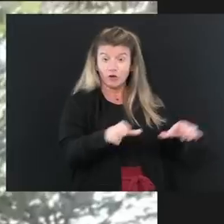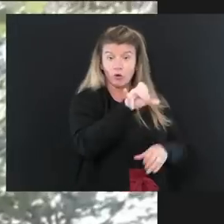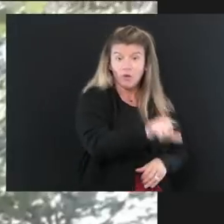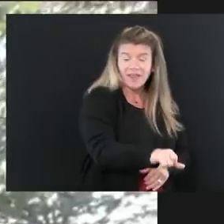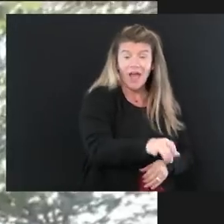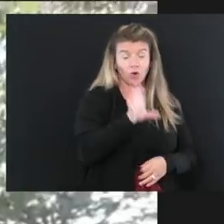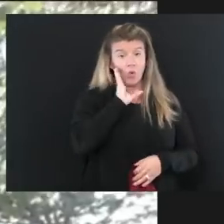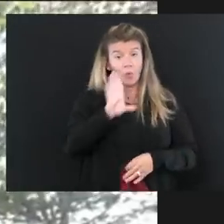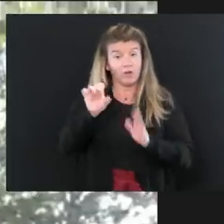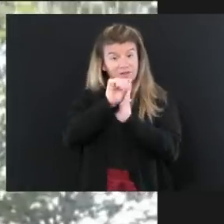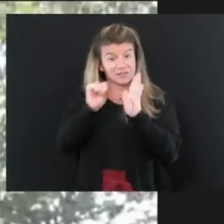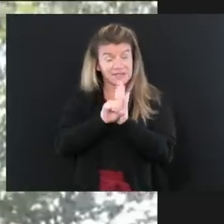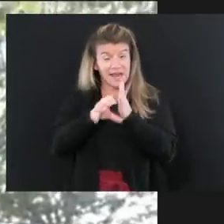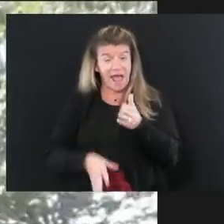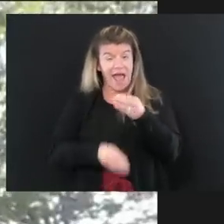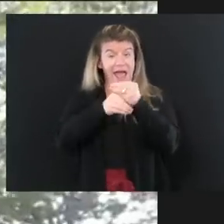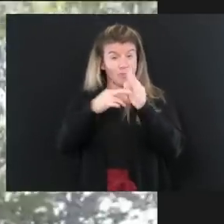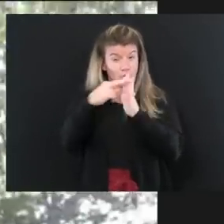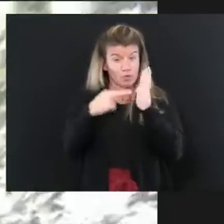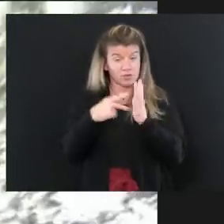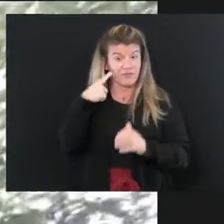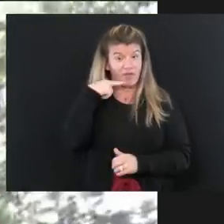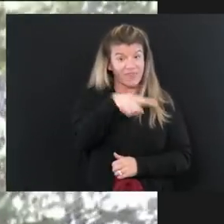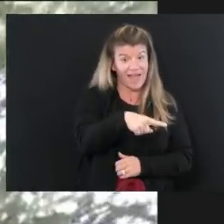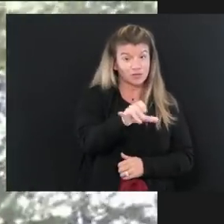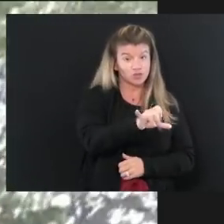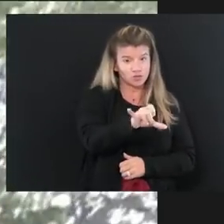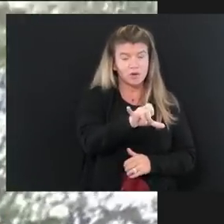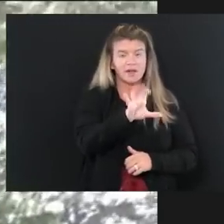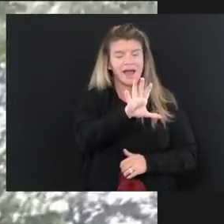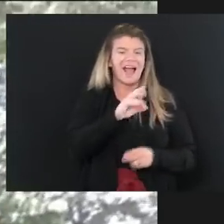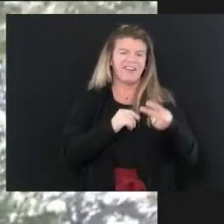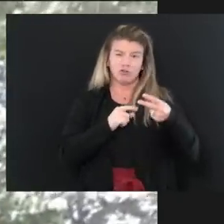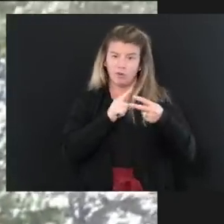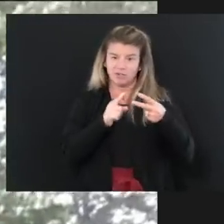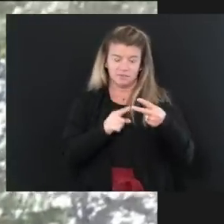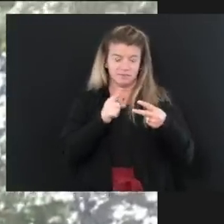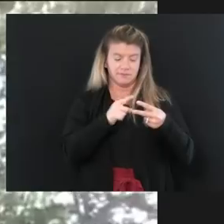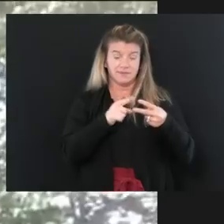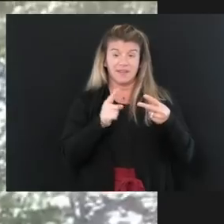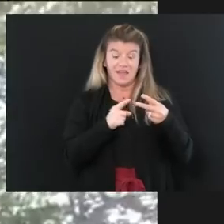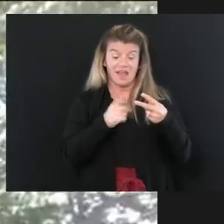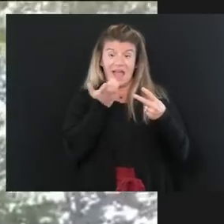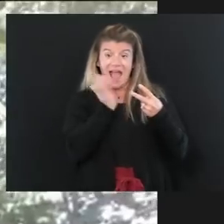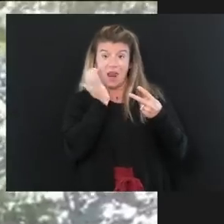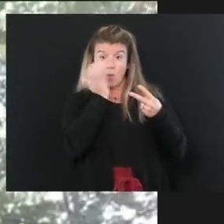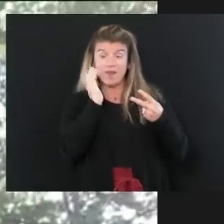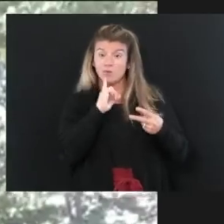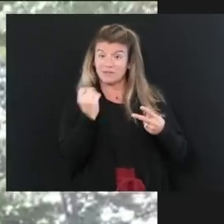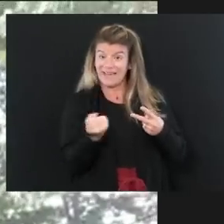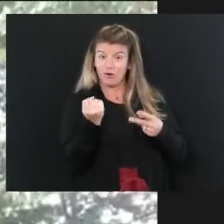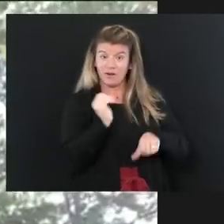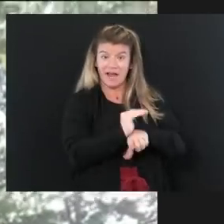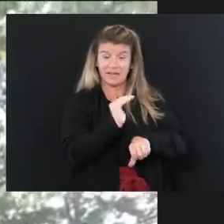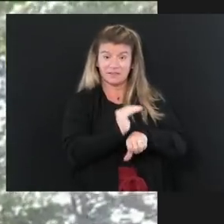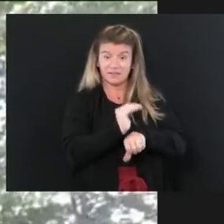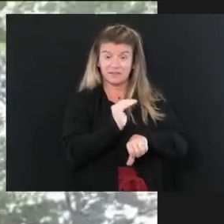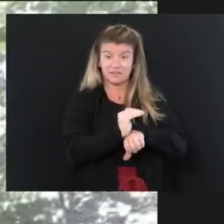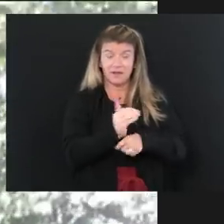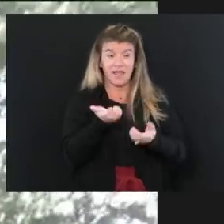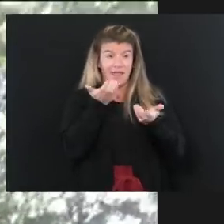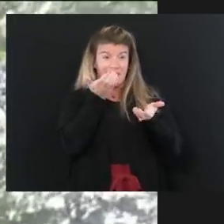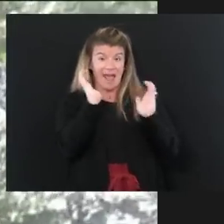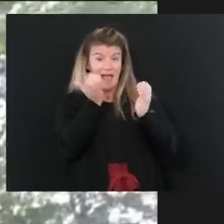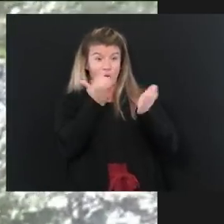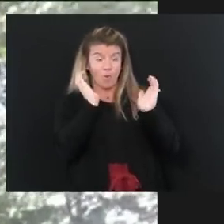on this? If so, when, and also, sorry, a little two-part question. Halloween this year is on a Saturday night and Halloween is already a night people